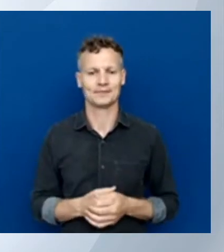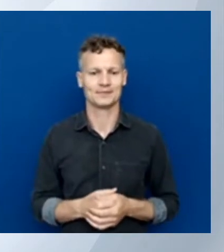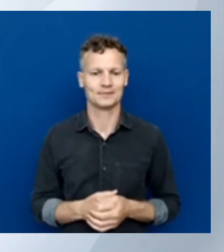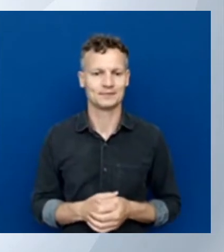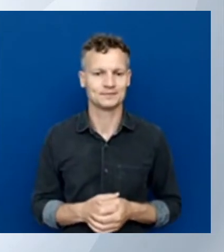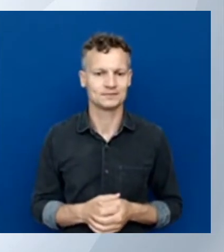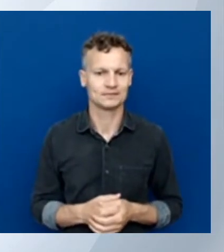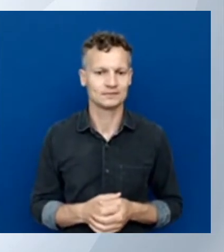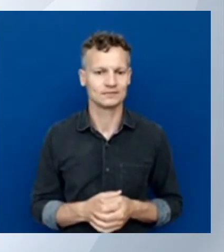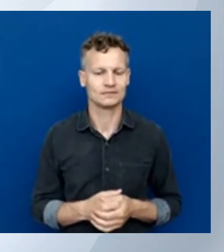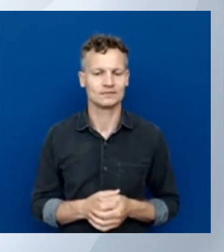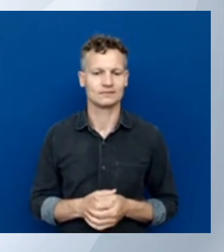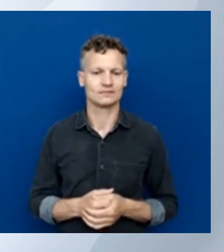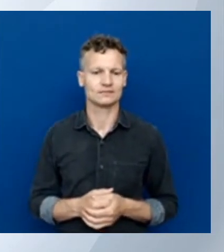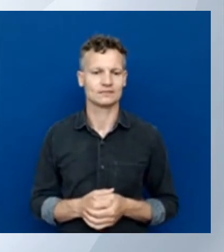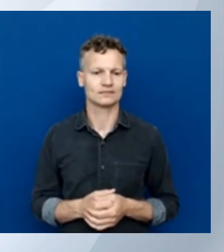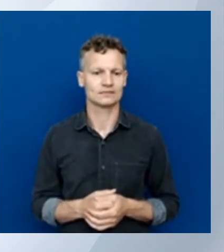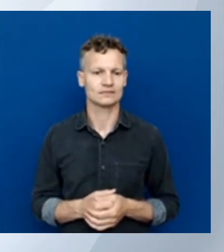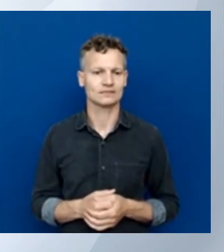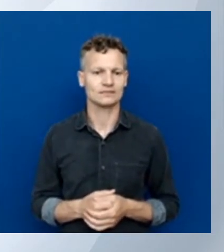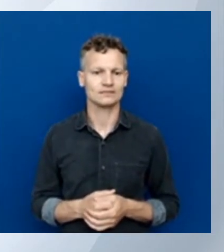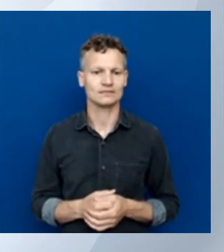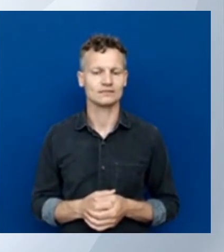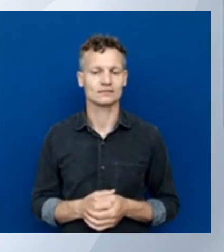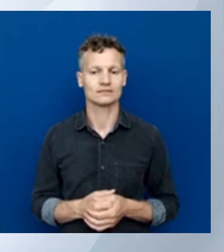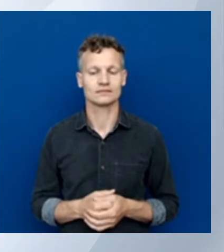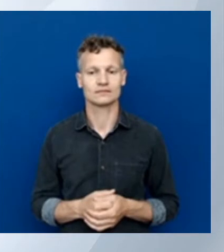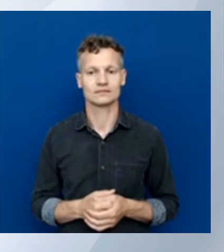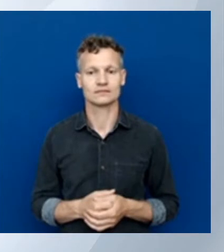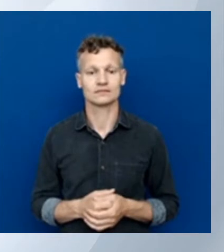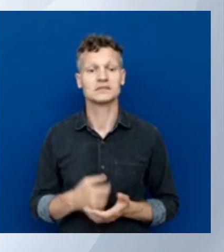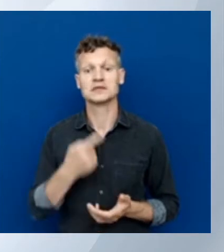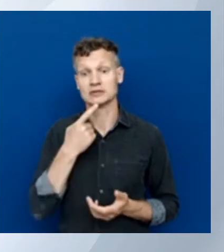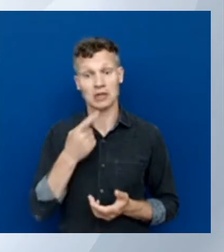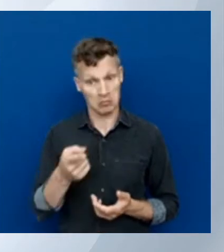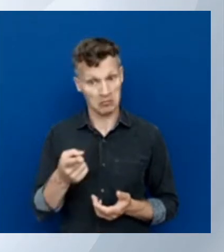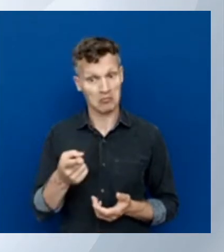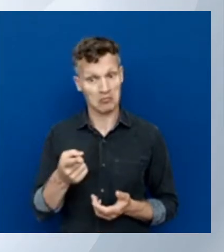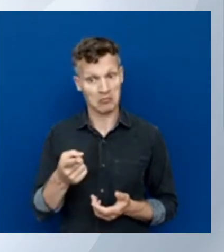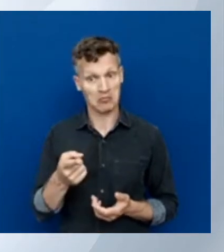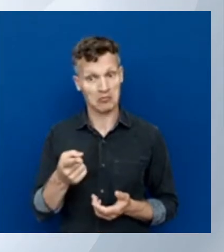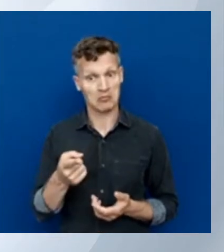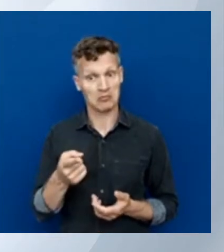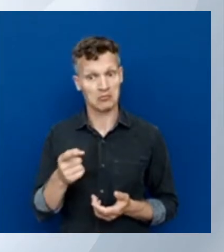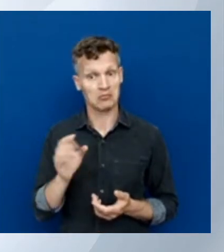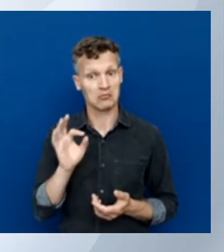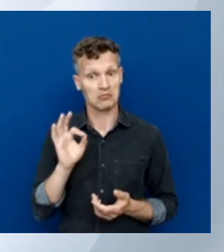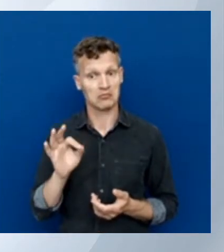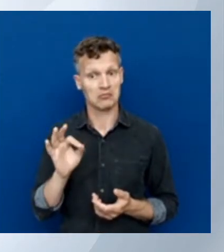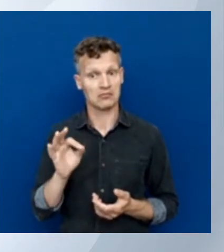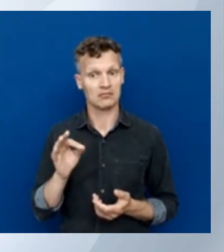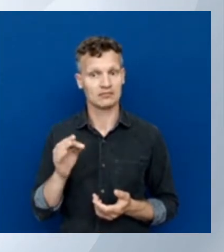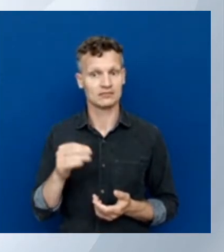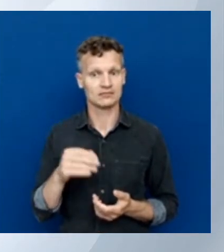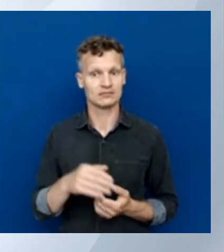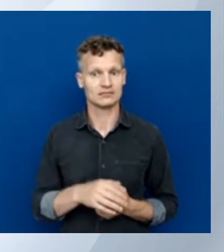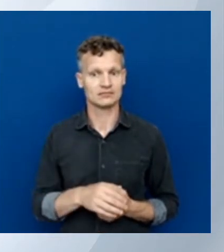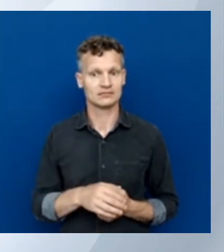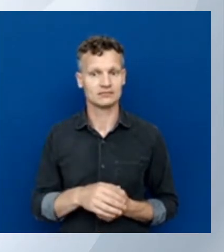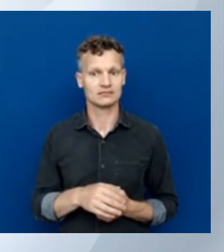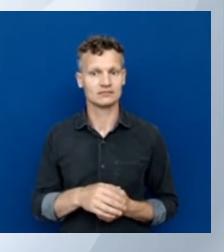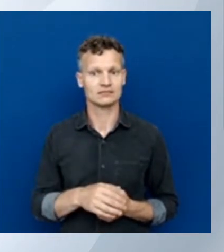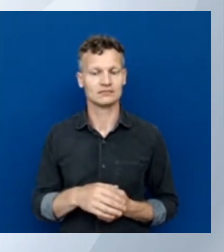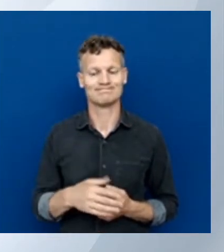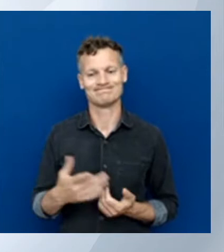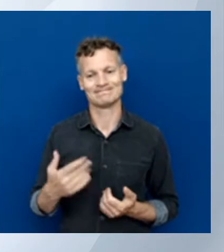And it says here that name is available. I would say this talk would be so much funnier if it said it wasn't available. But all